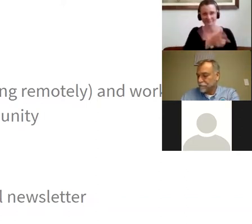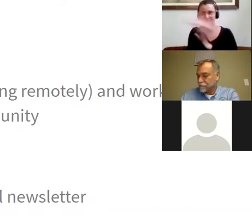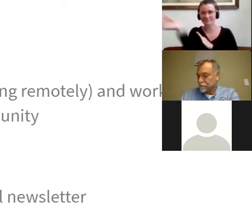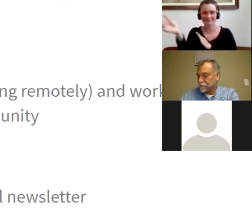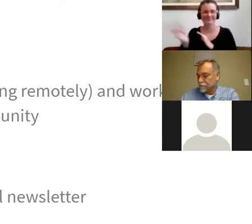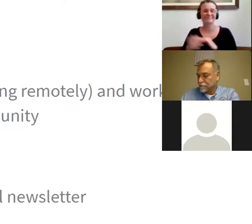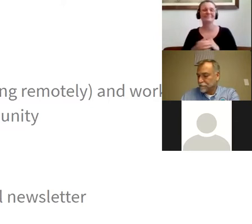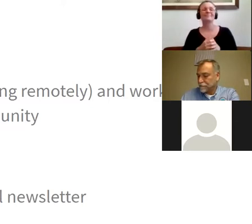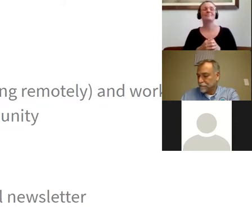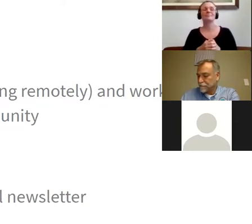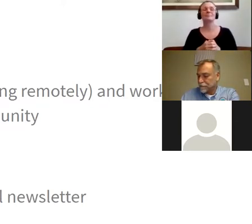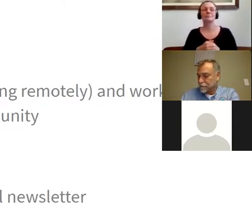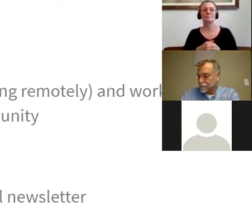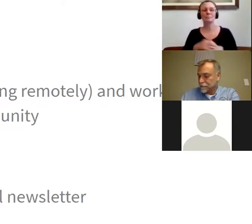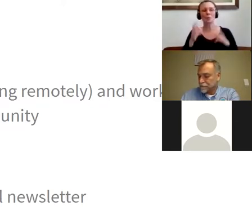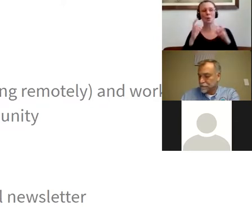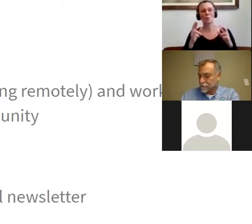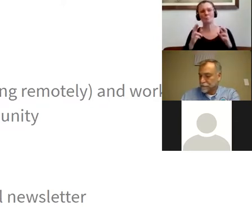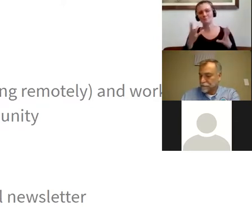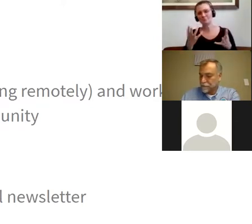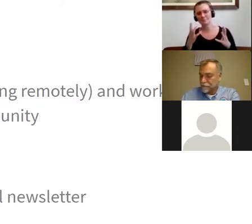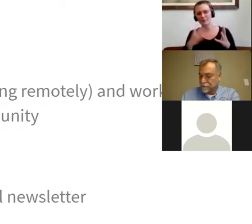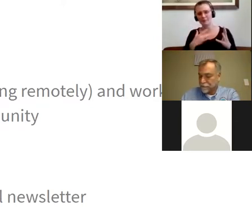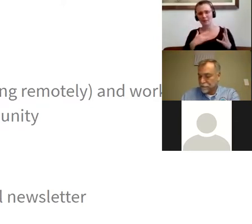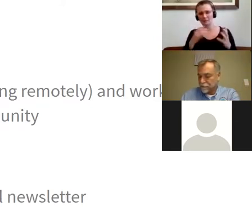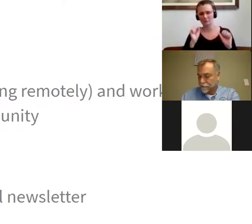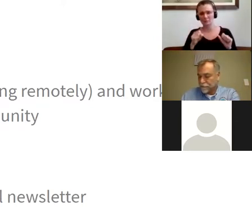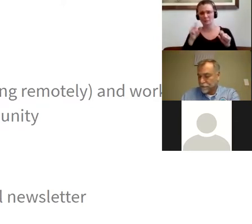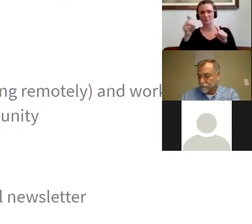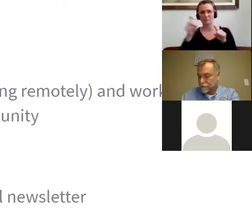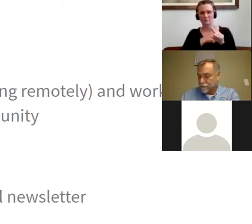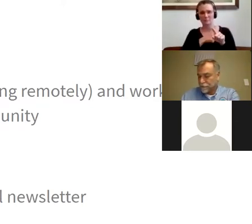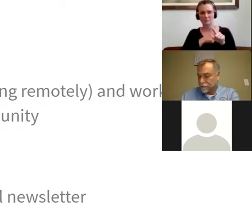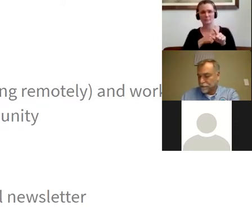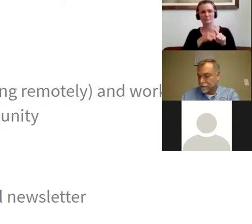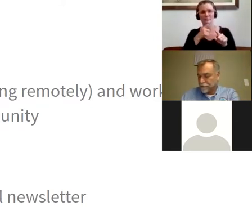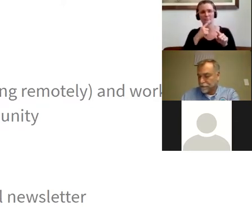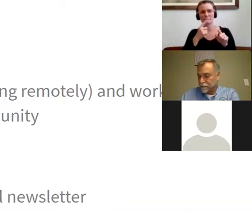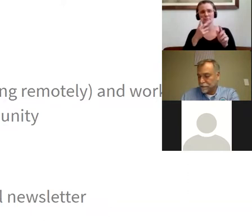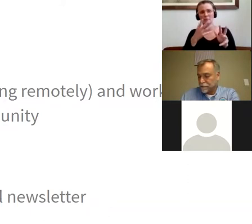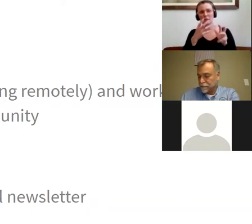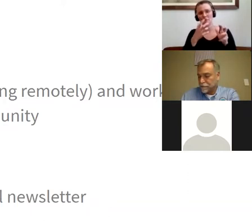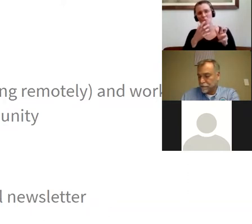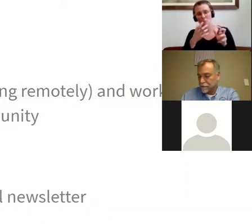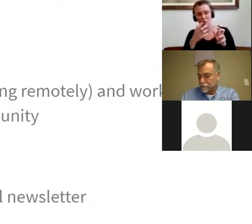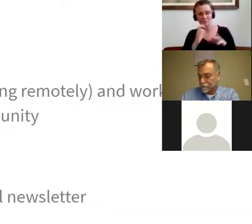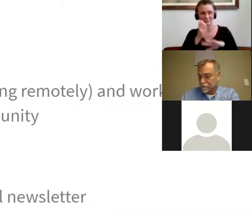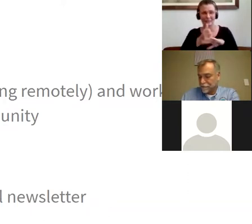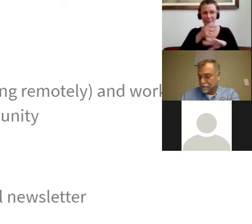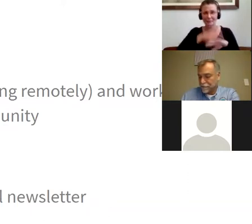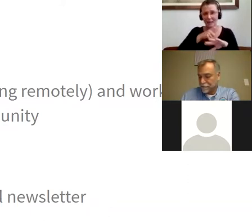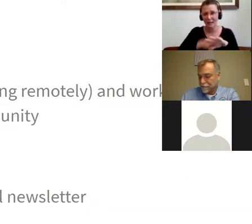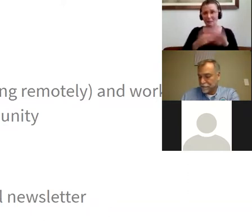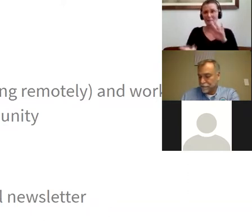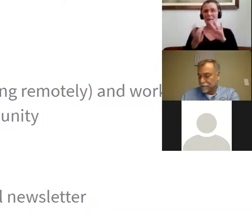you're able to feel free to call us. If you want to set up a time for us to come by for the mask, you can reach us at